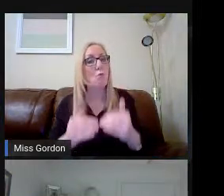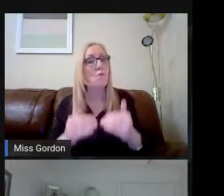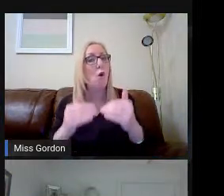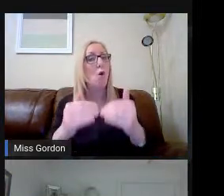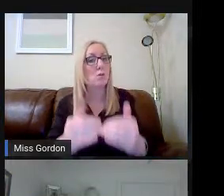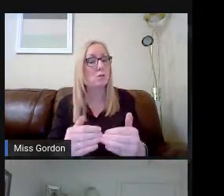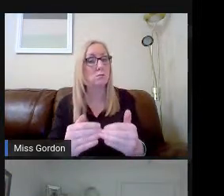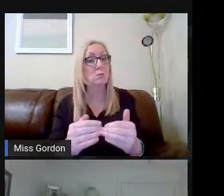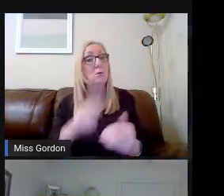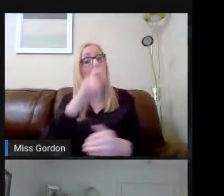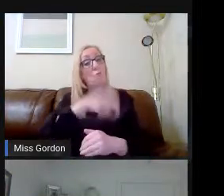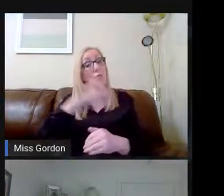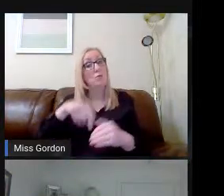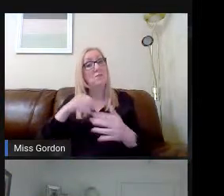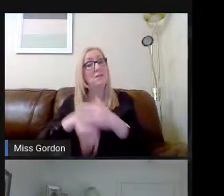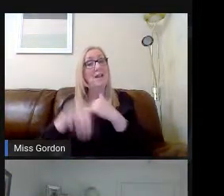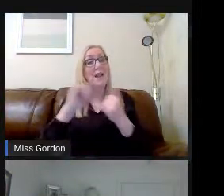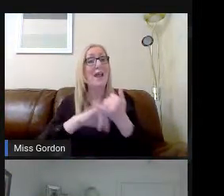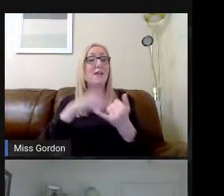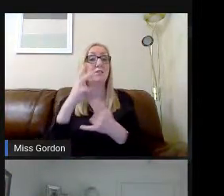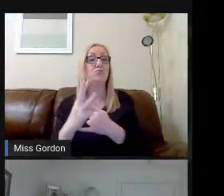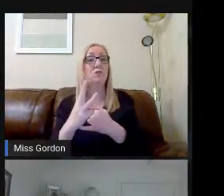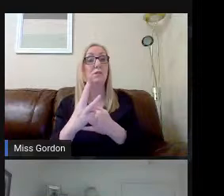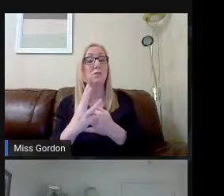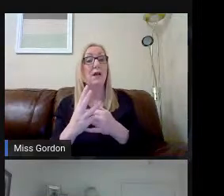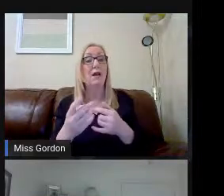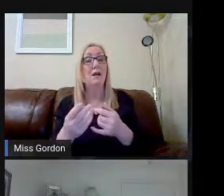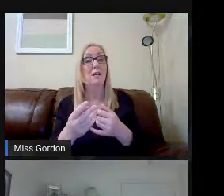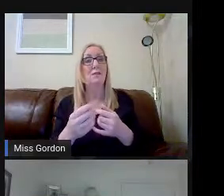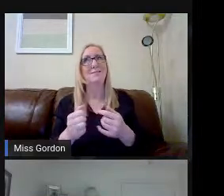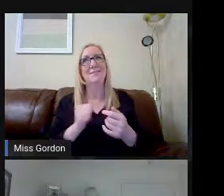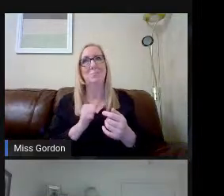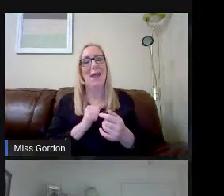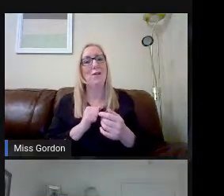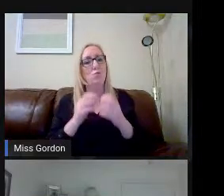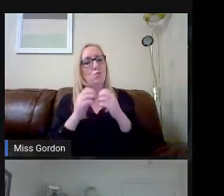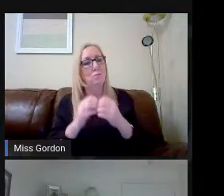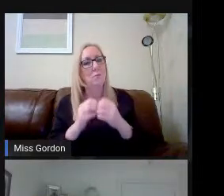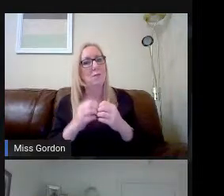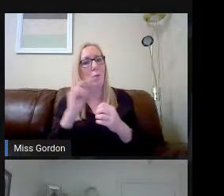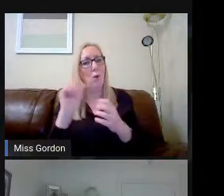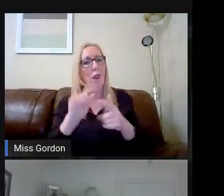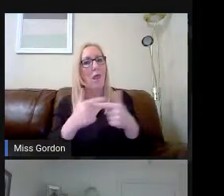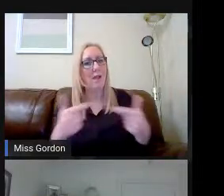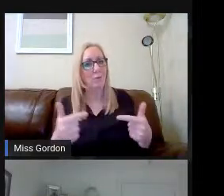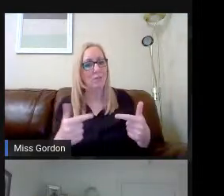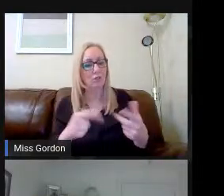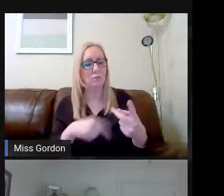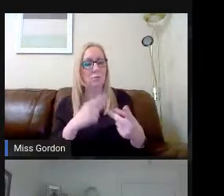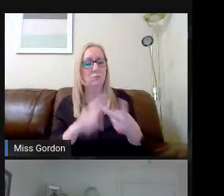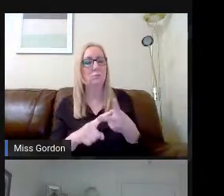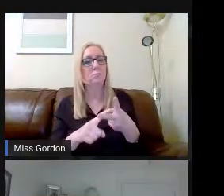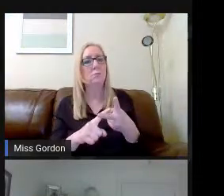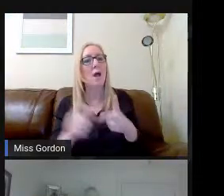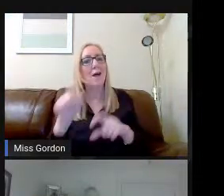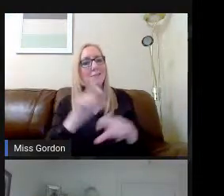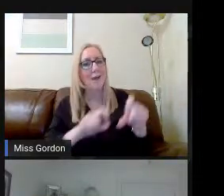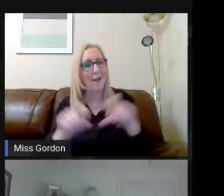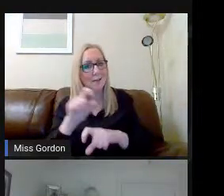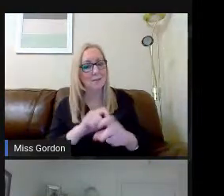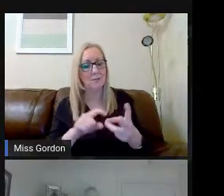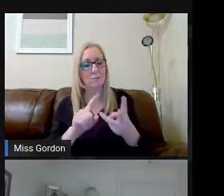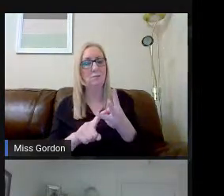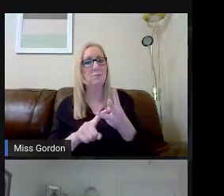pupils in third year are expected to do a language, language, science, and a social